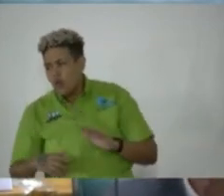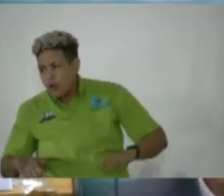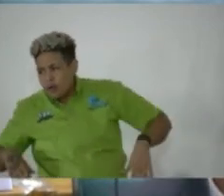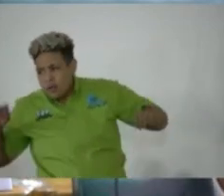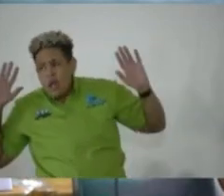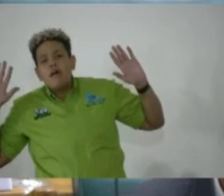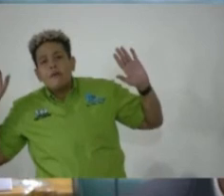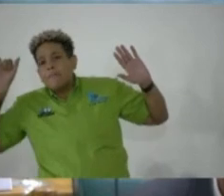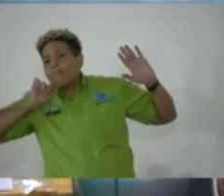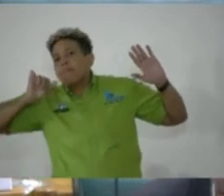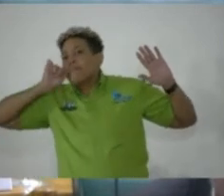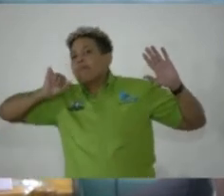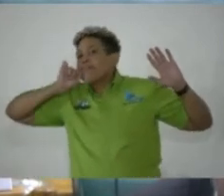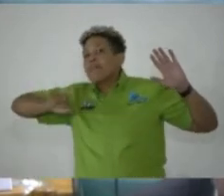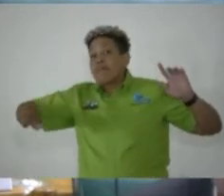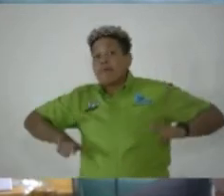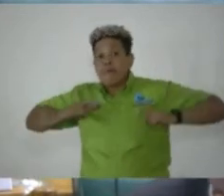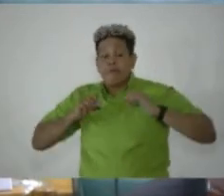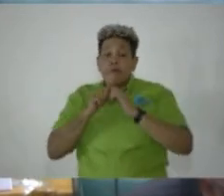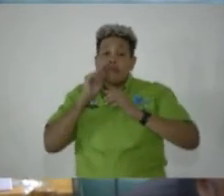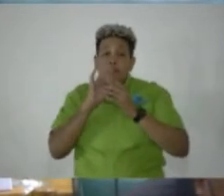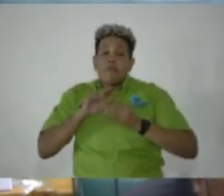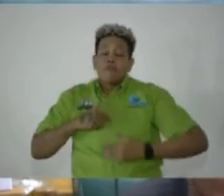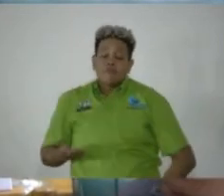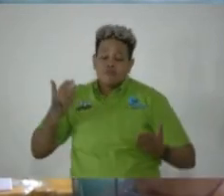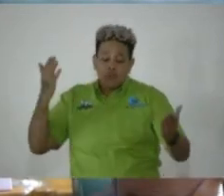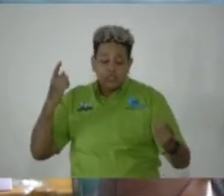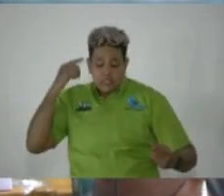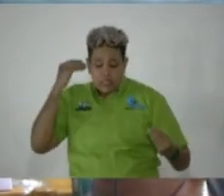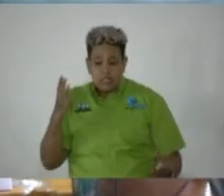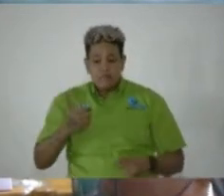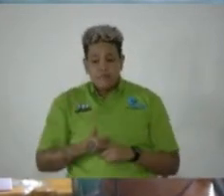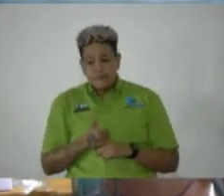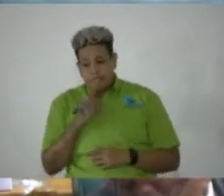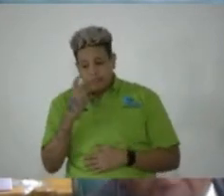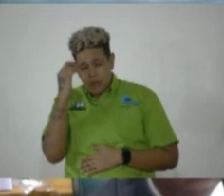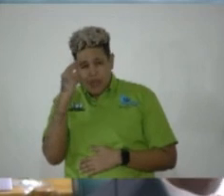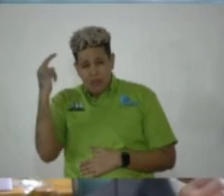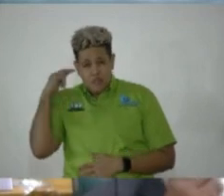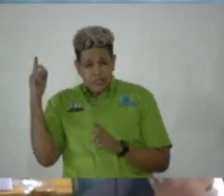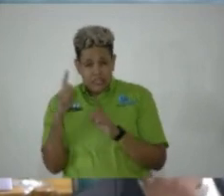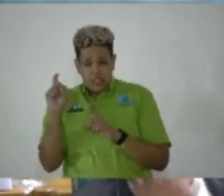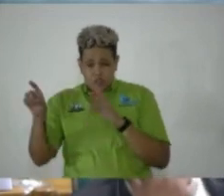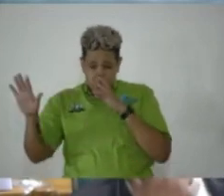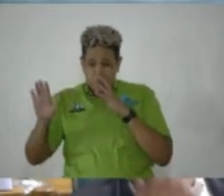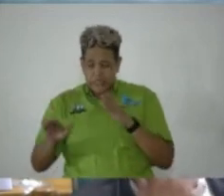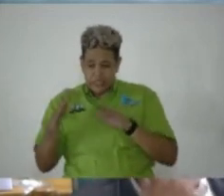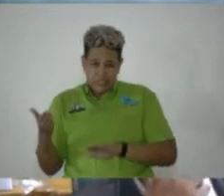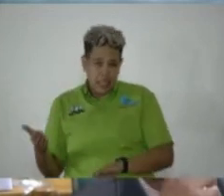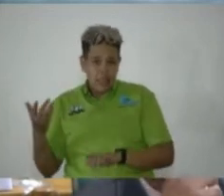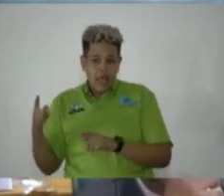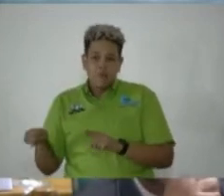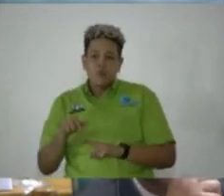with his life. In the case of my motion, I had suggested that the date of commemoration should have been the date of his martyrdom, which